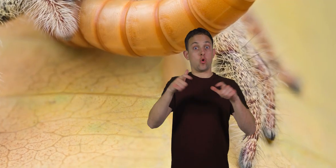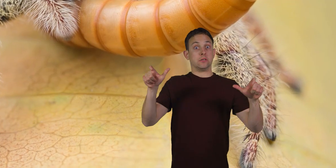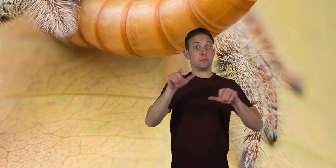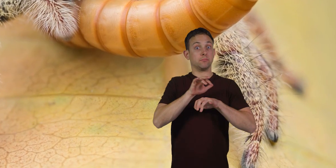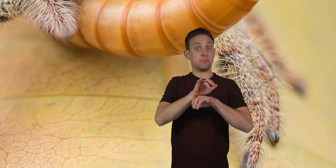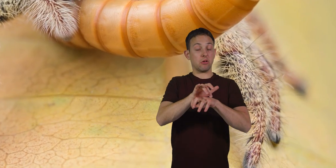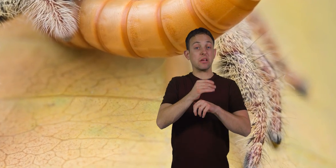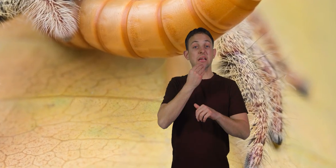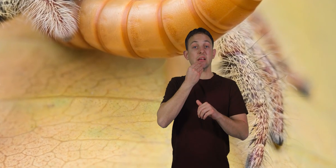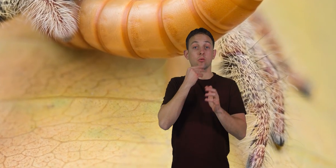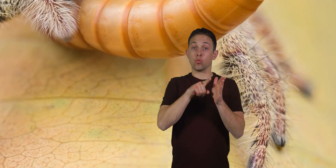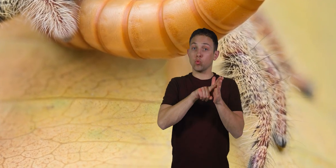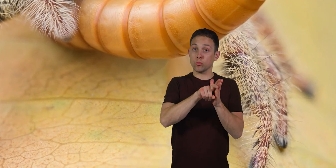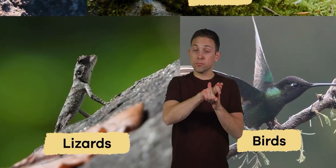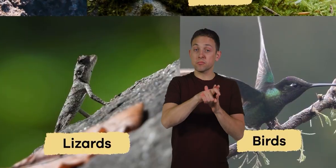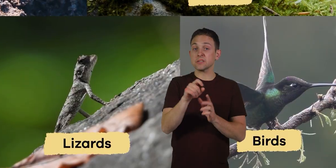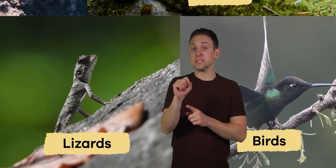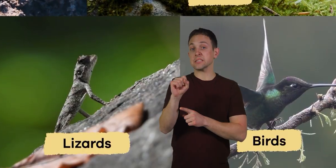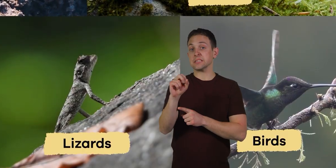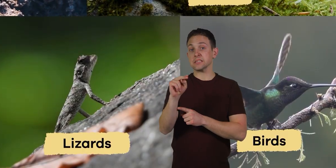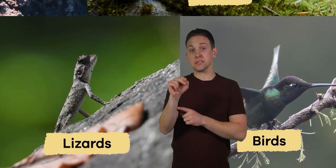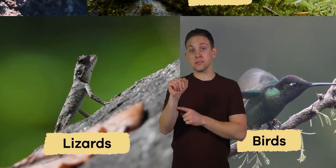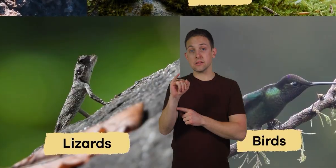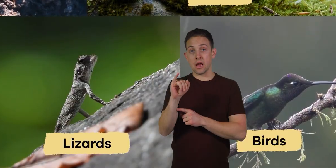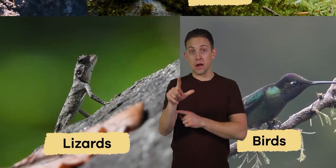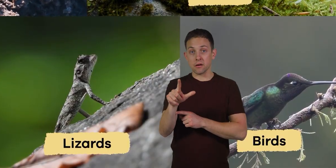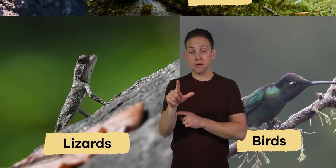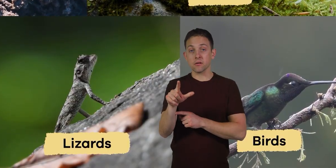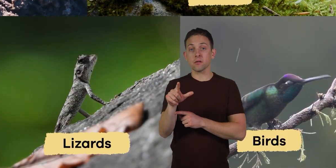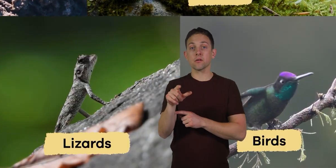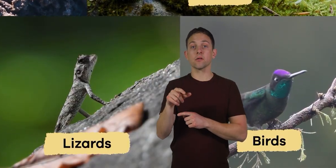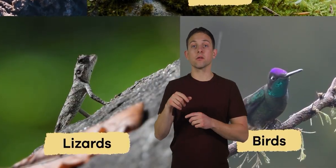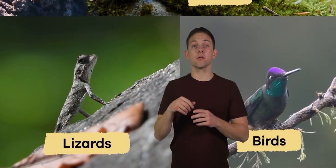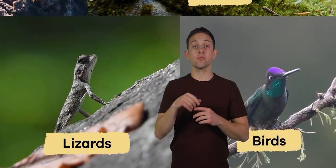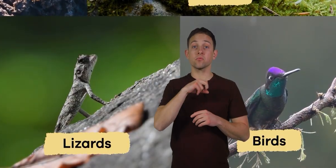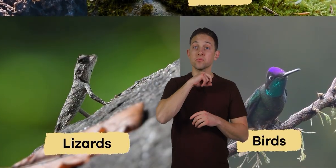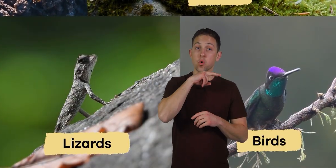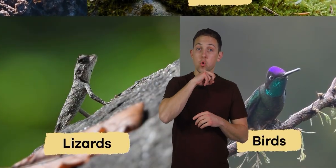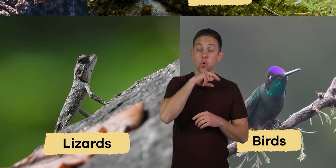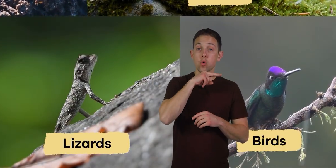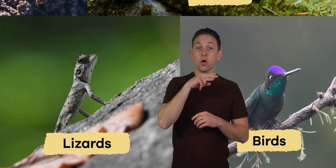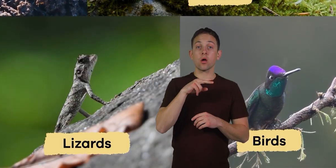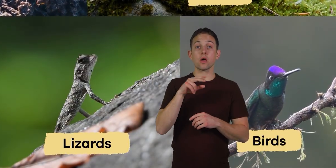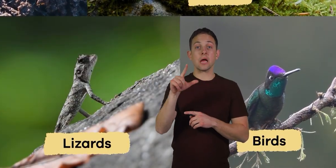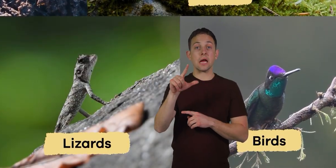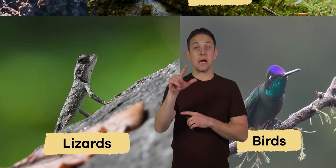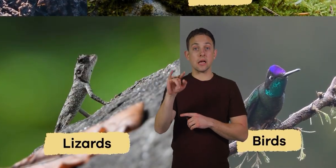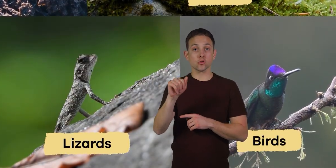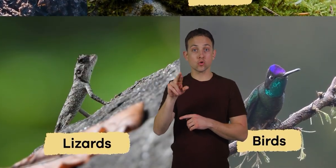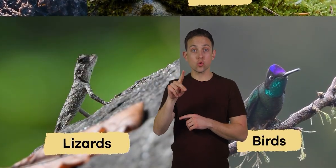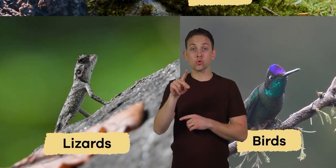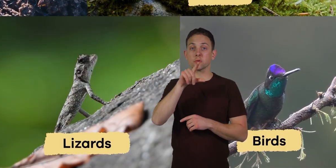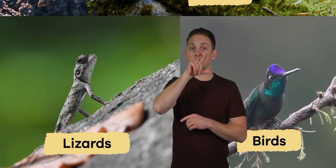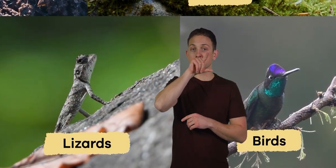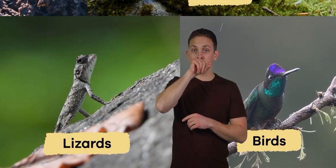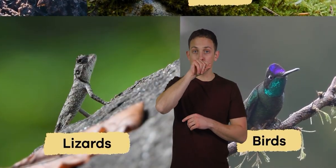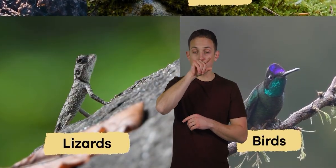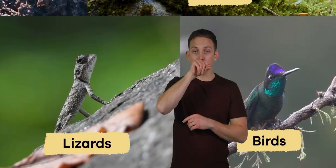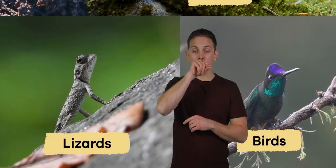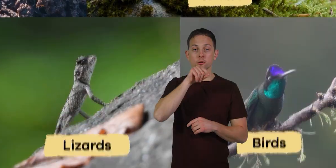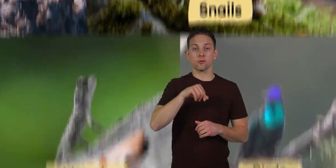larger spiders also eat worms, snails, frogs, lizards, and